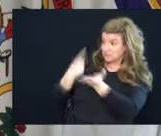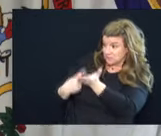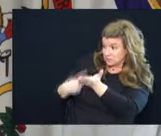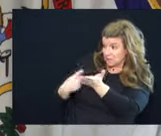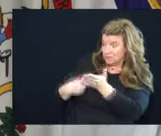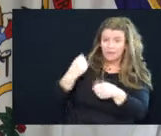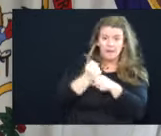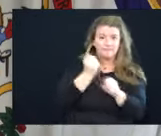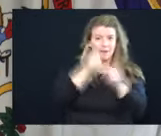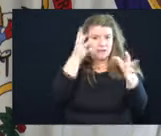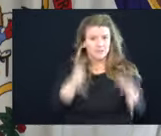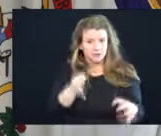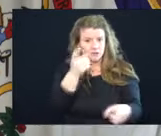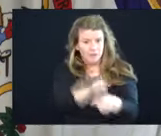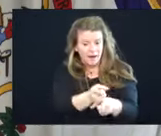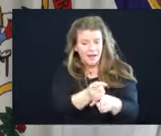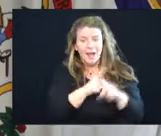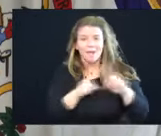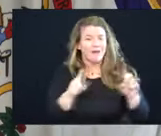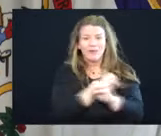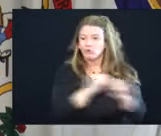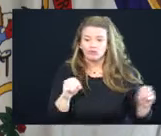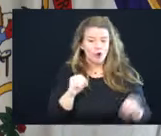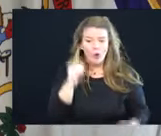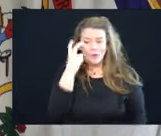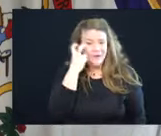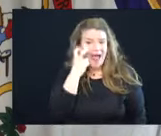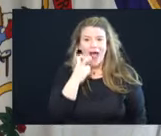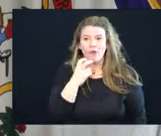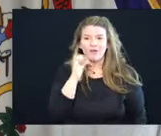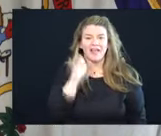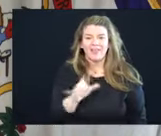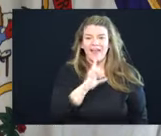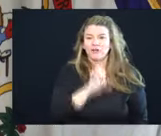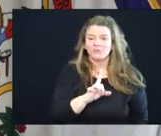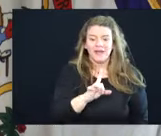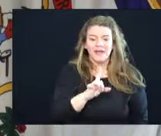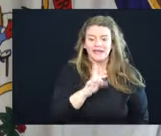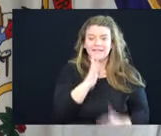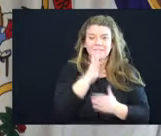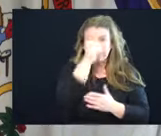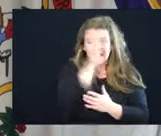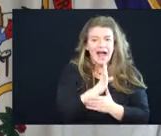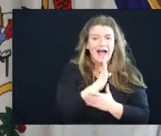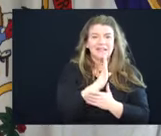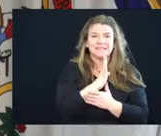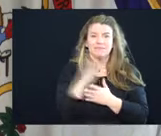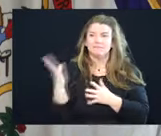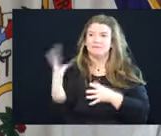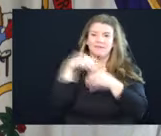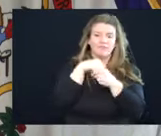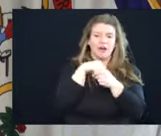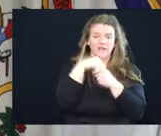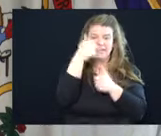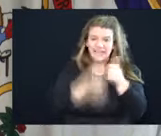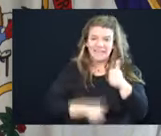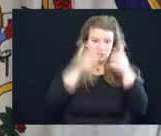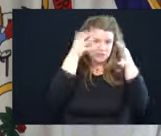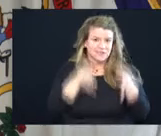But there's no question in my mind that there has been God's presence in those decisions